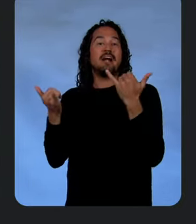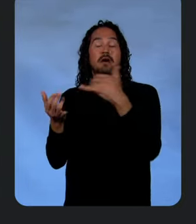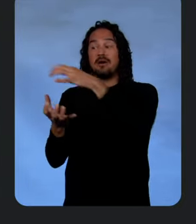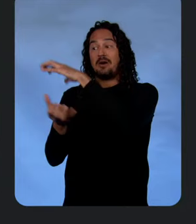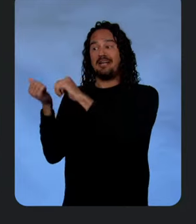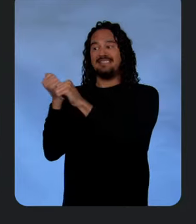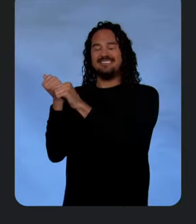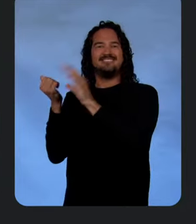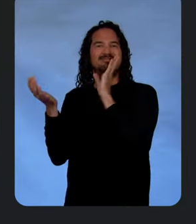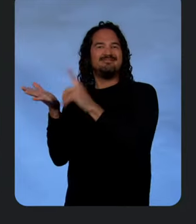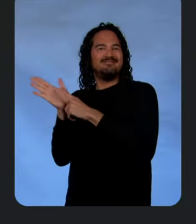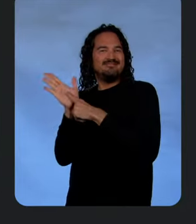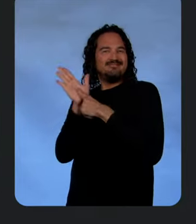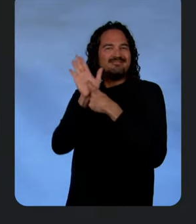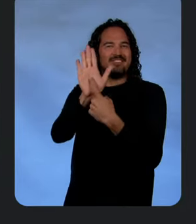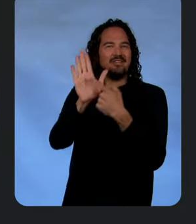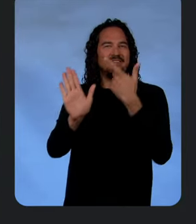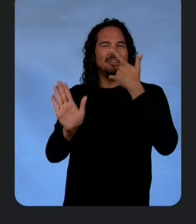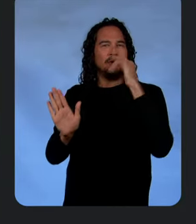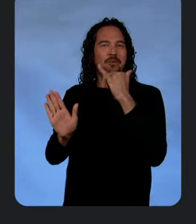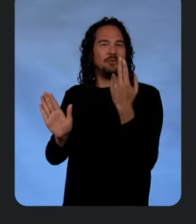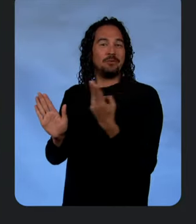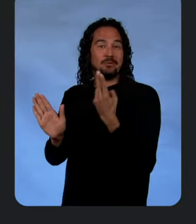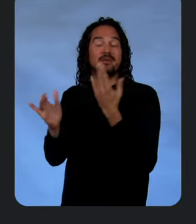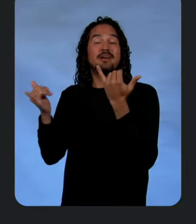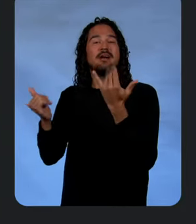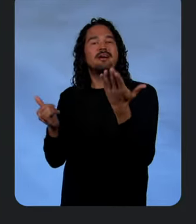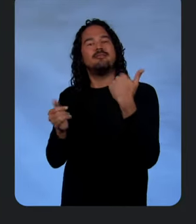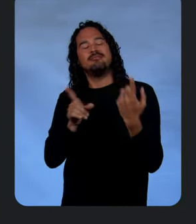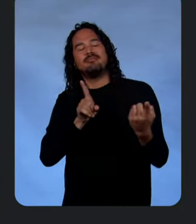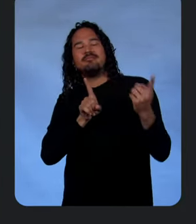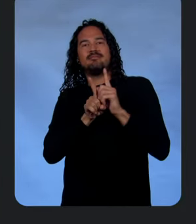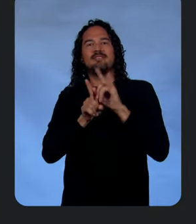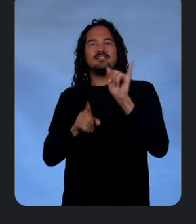action. Yep. And for that, I'd like to invite Jason Davenport here to help us out.